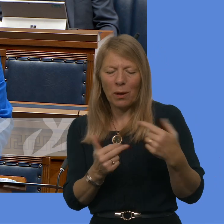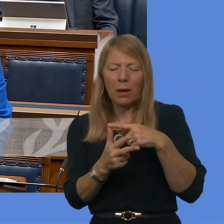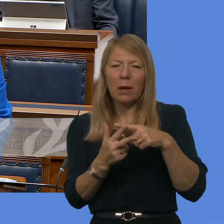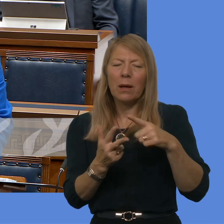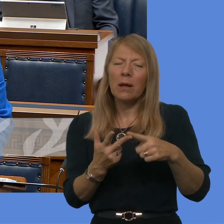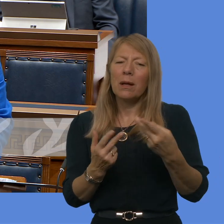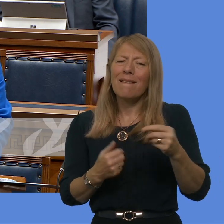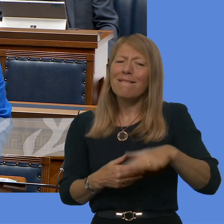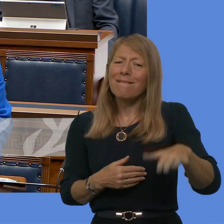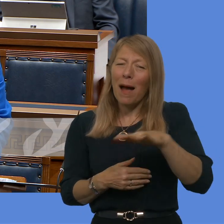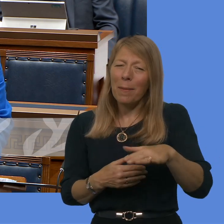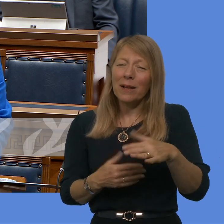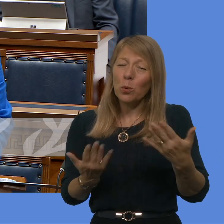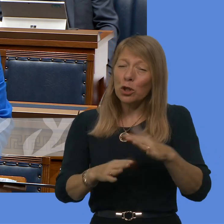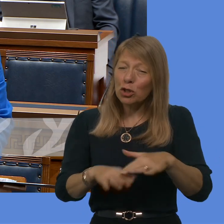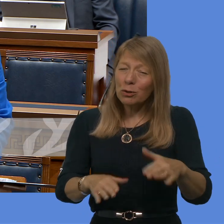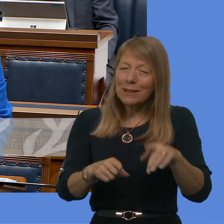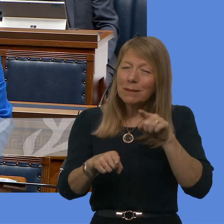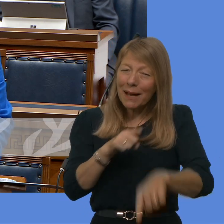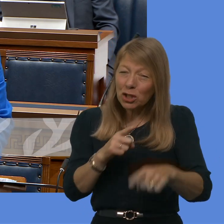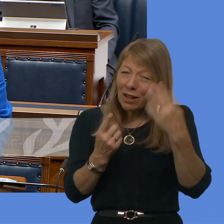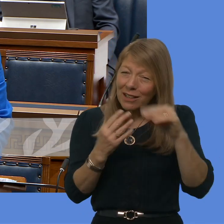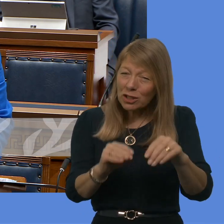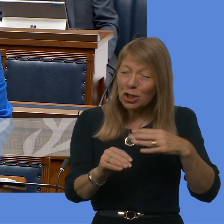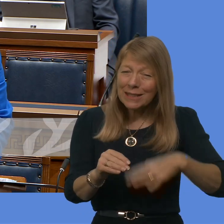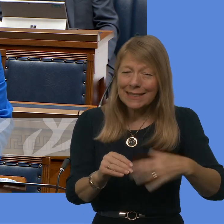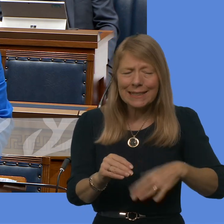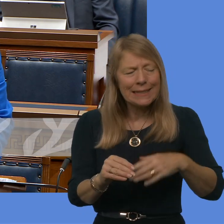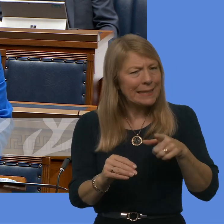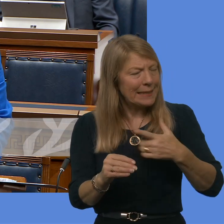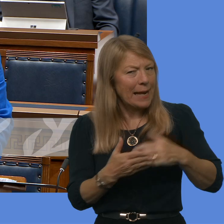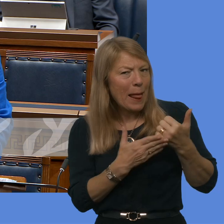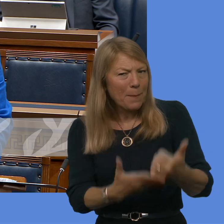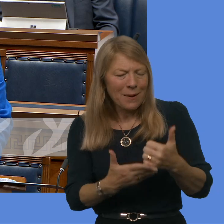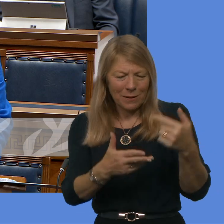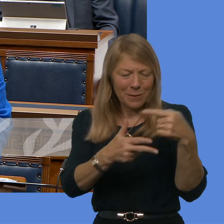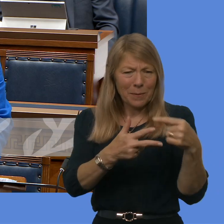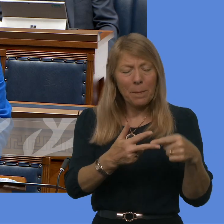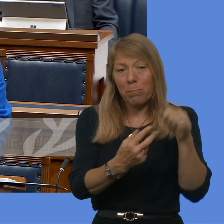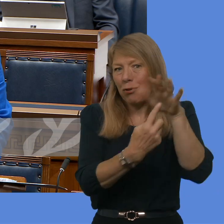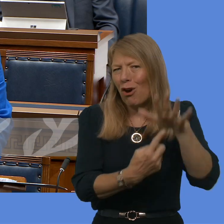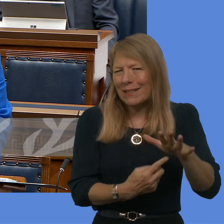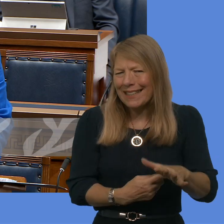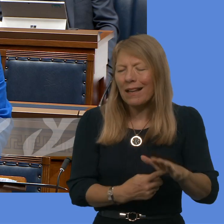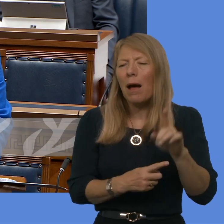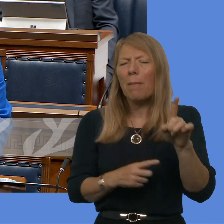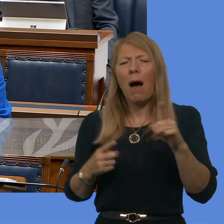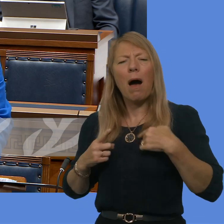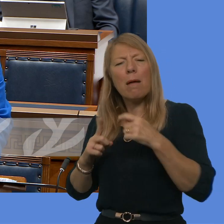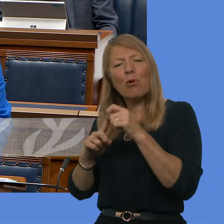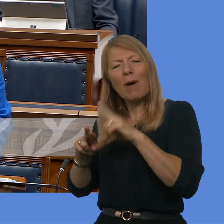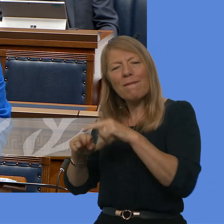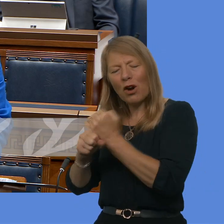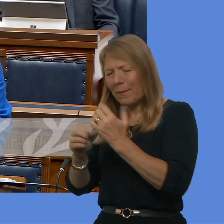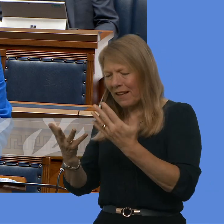special educational needs. These are big issues. Those will be prioritised within that, but it is right and proper that we take the time to